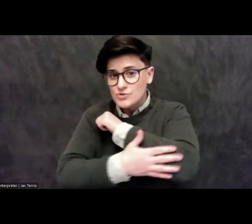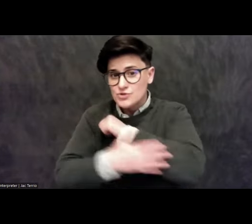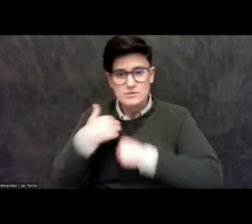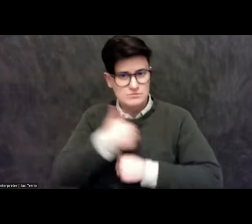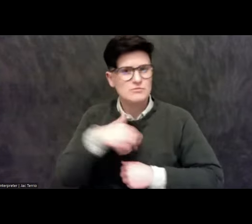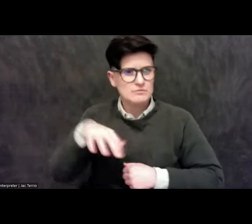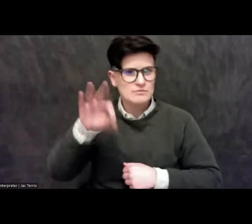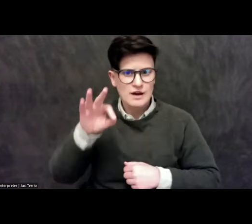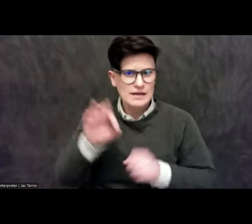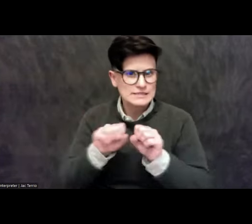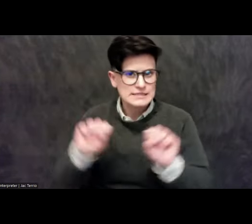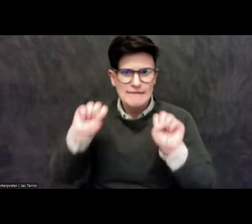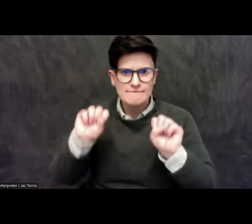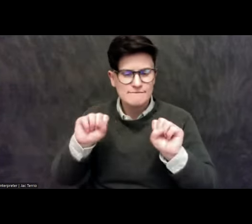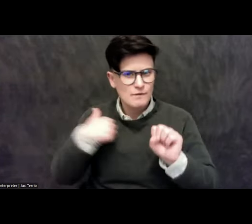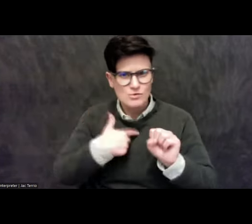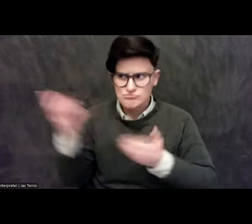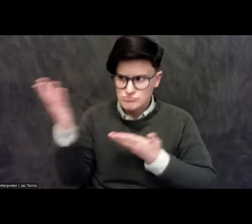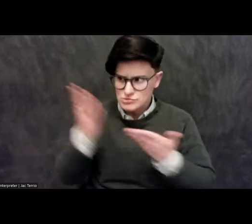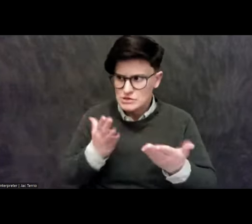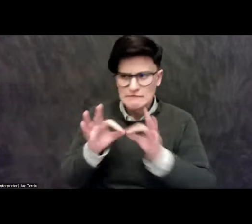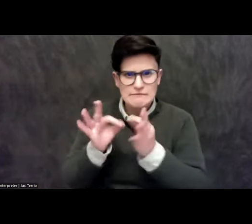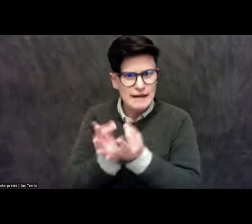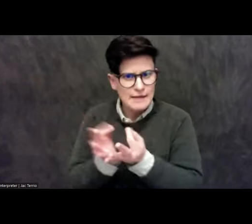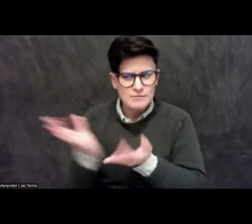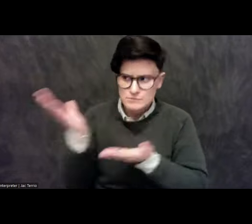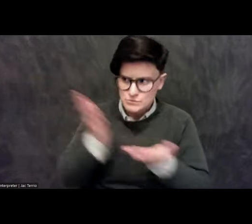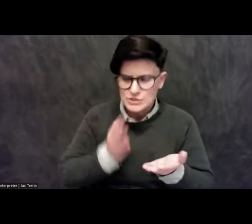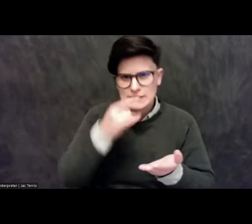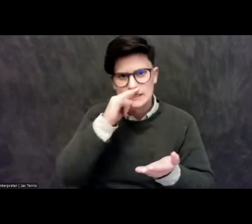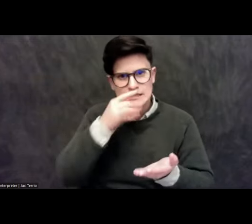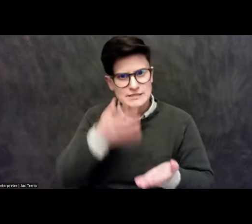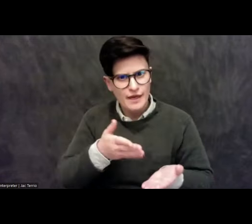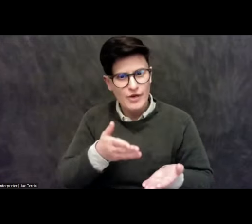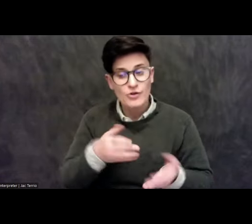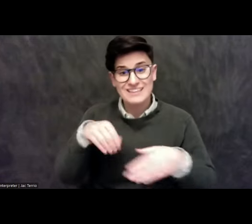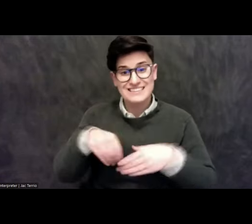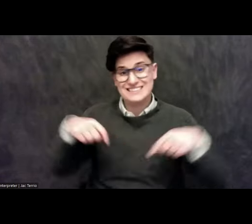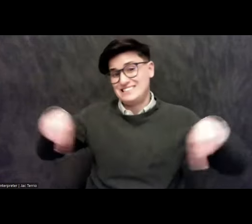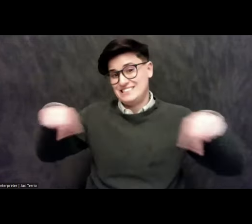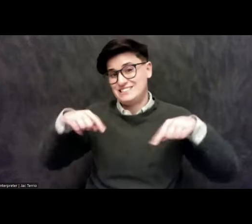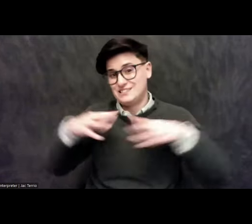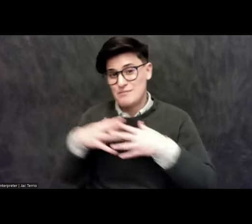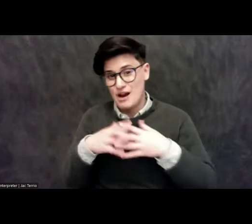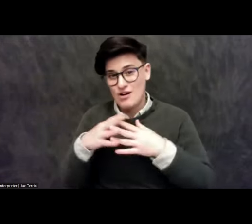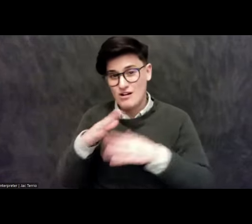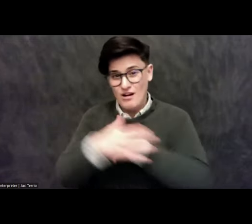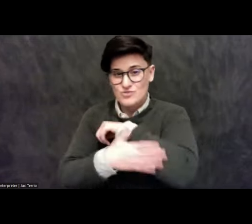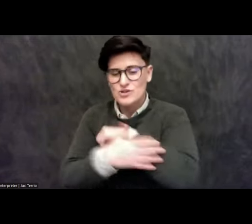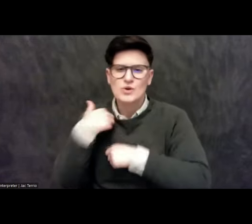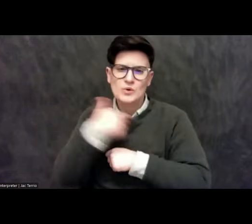our family, we take our kids there. In this country, there's, you know, a lot of media about